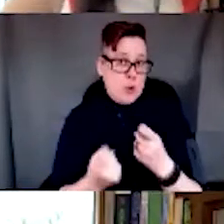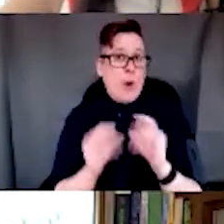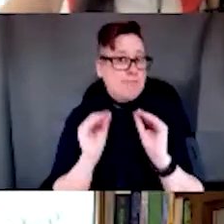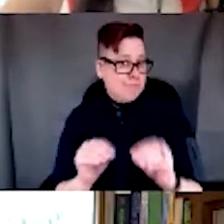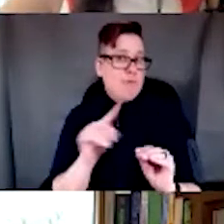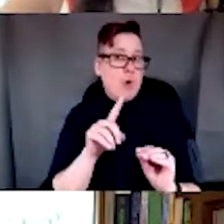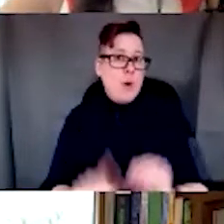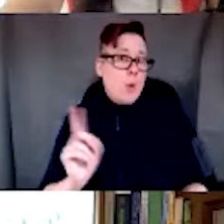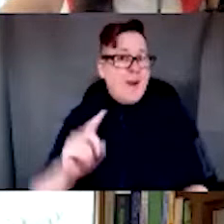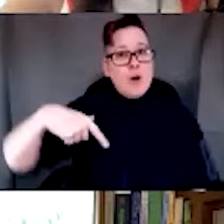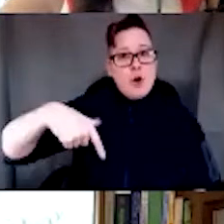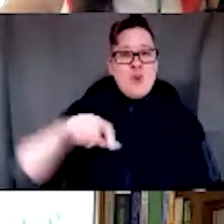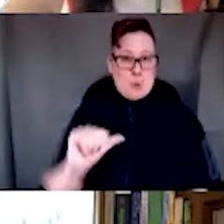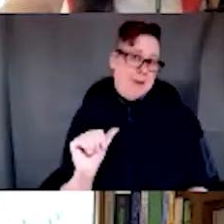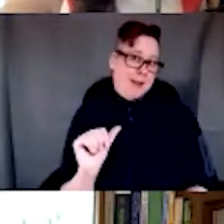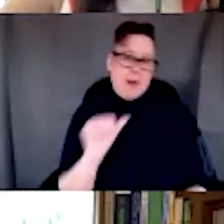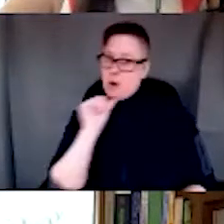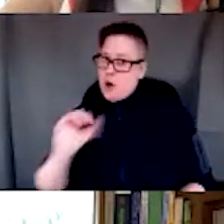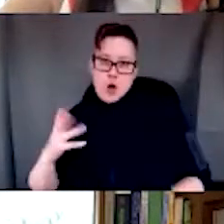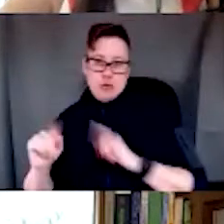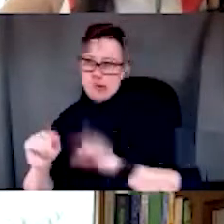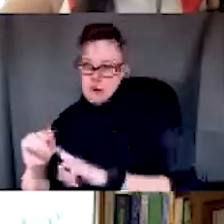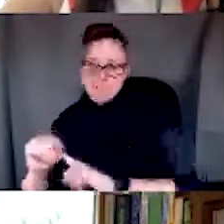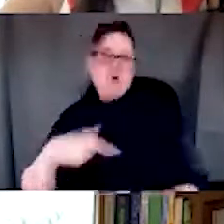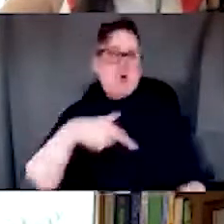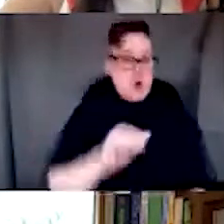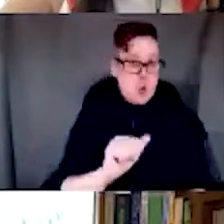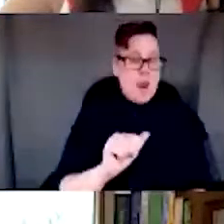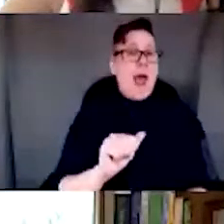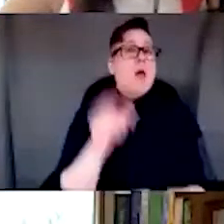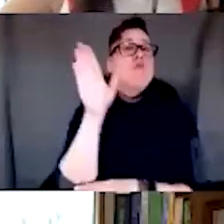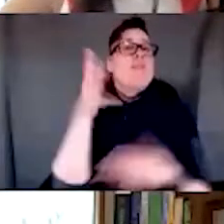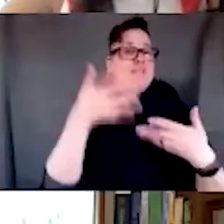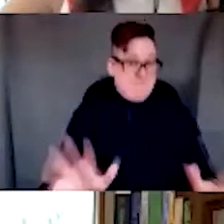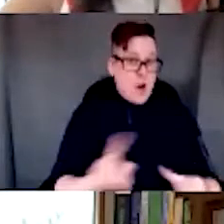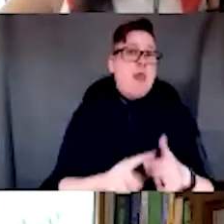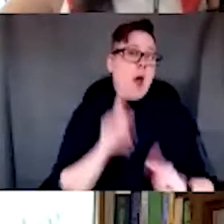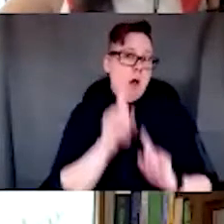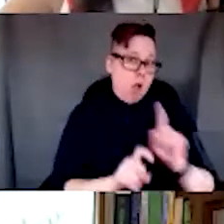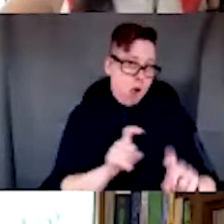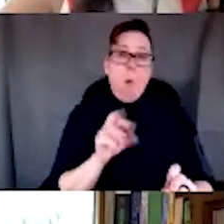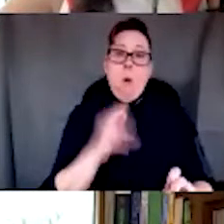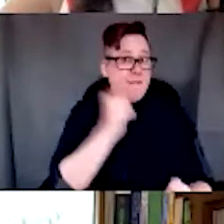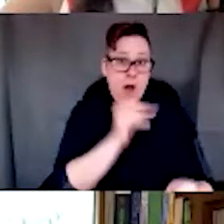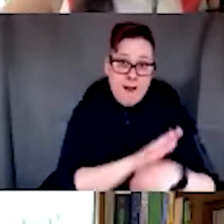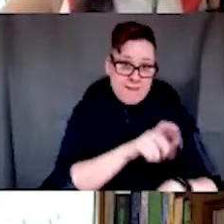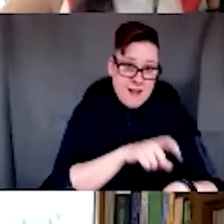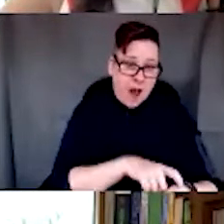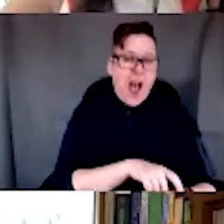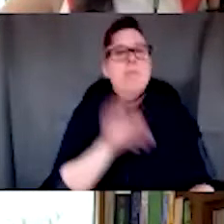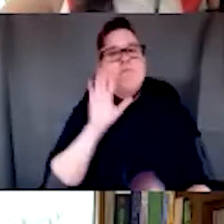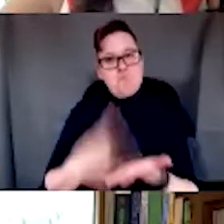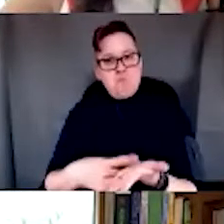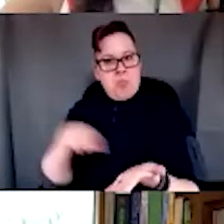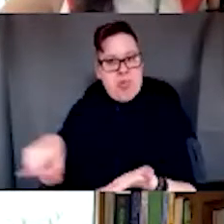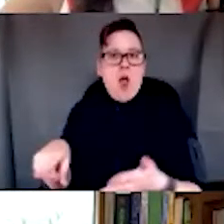questions in the Q&A section. These will be answered immediately after the presentation or in a breakout room. Towards the end of the